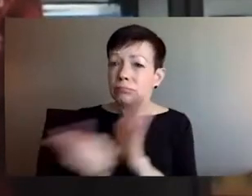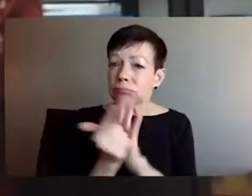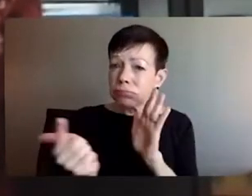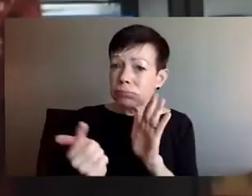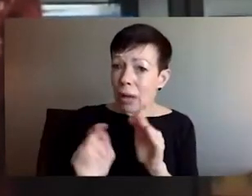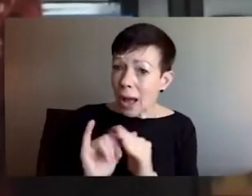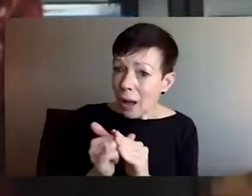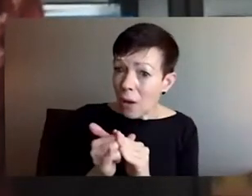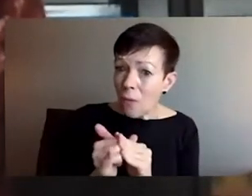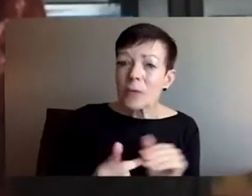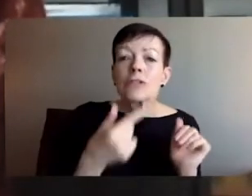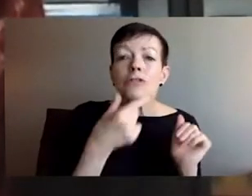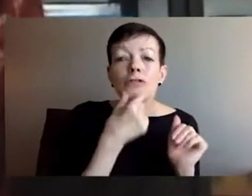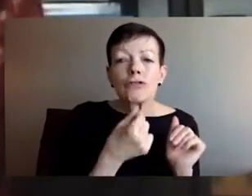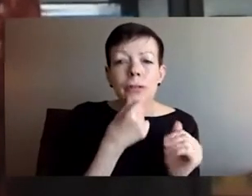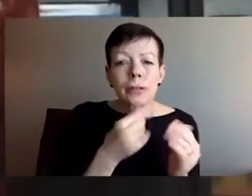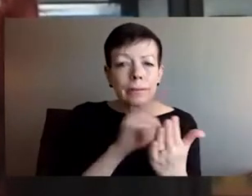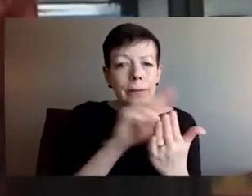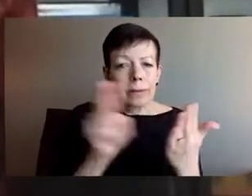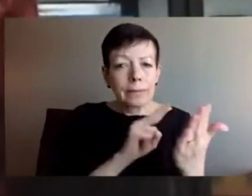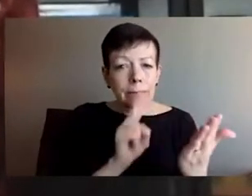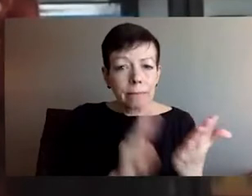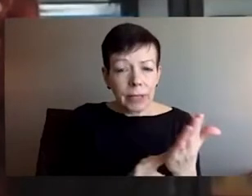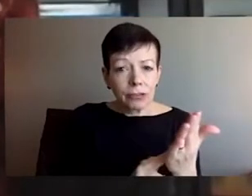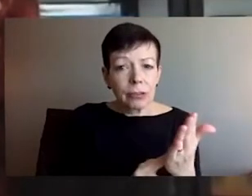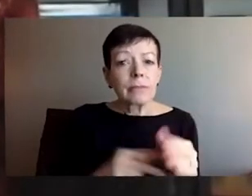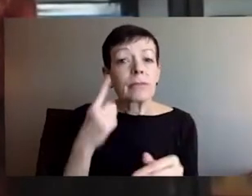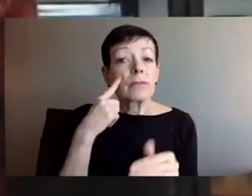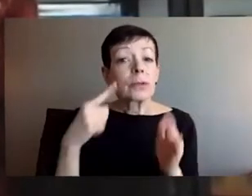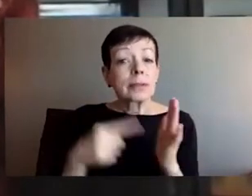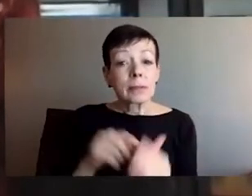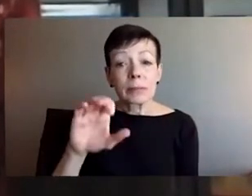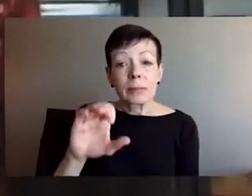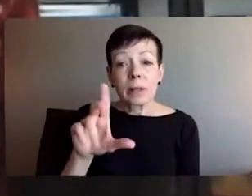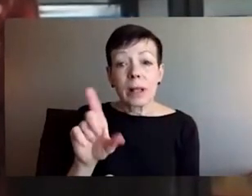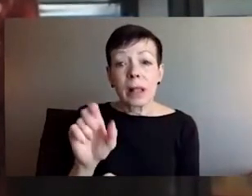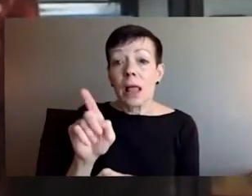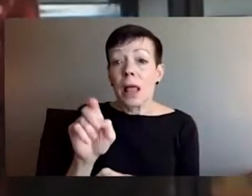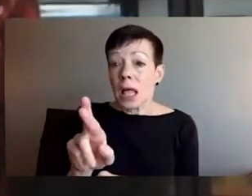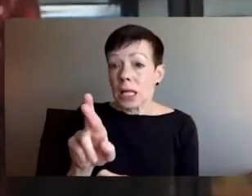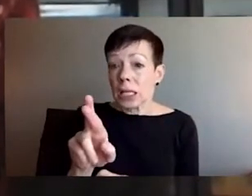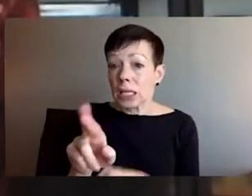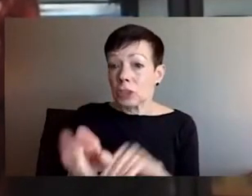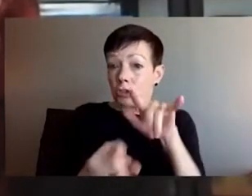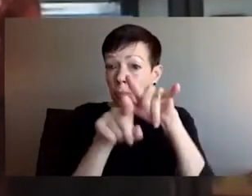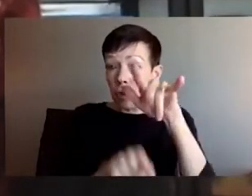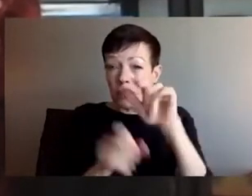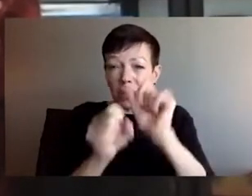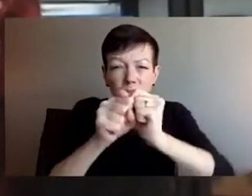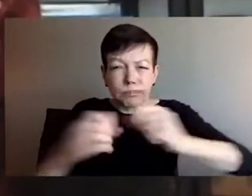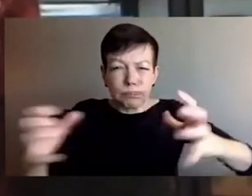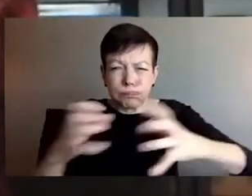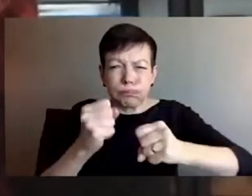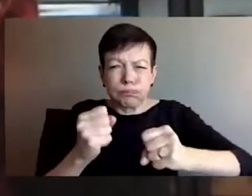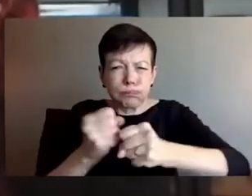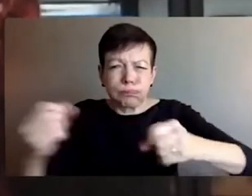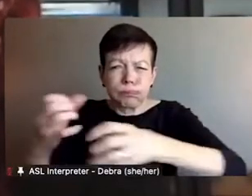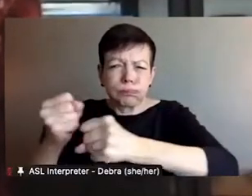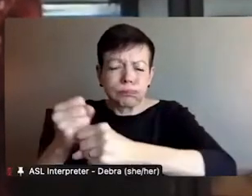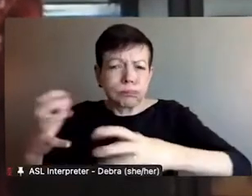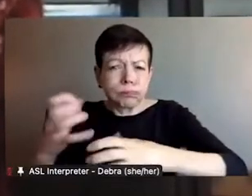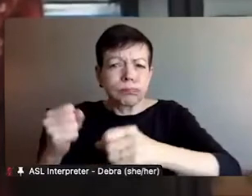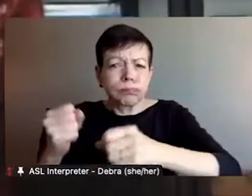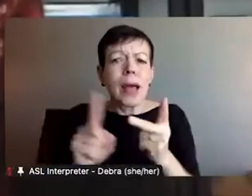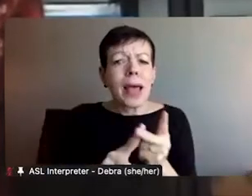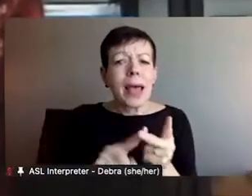weapons that have been used before in Syria, in Chechnya. Some of them are prohibited by